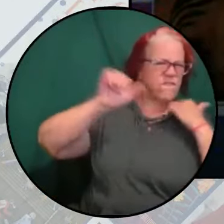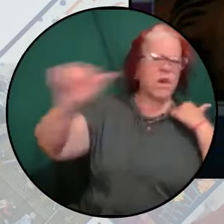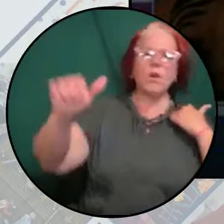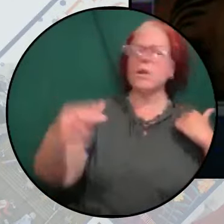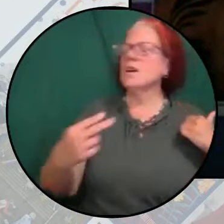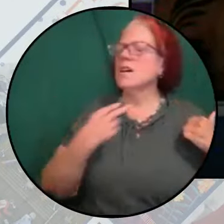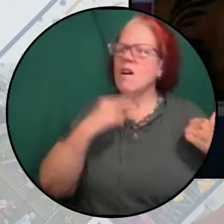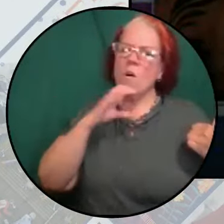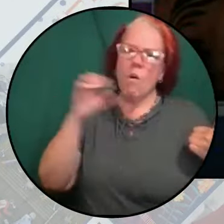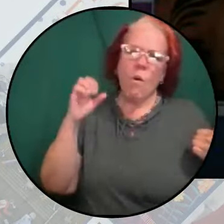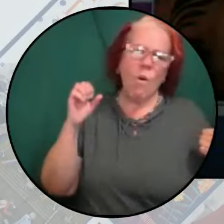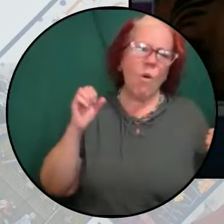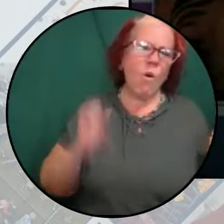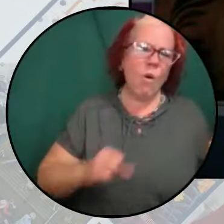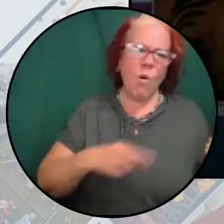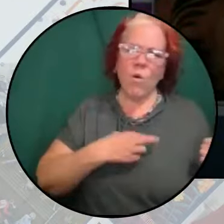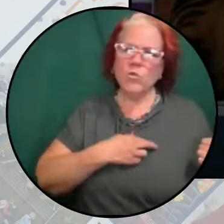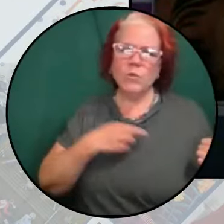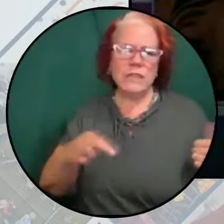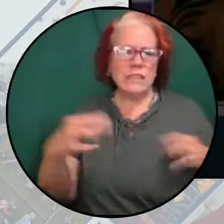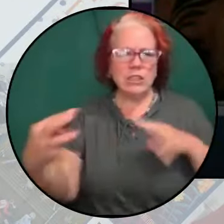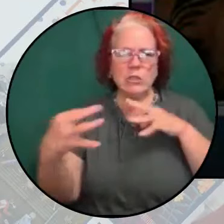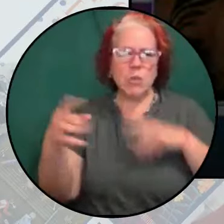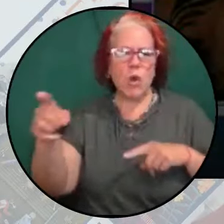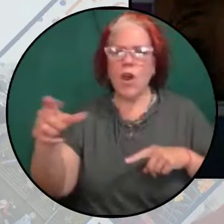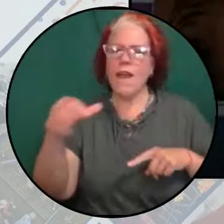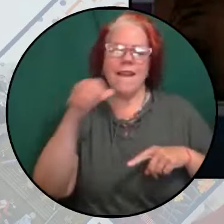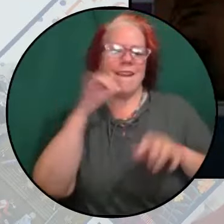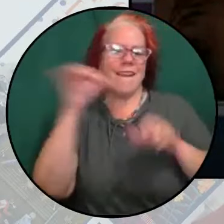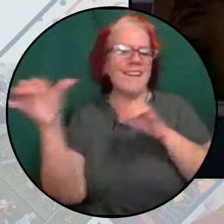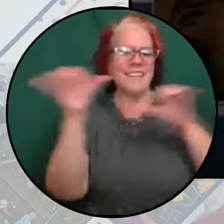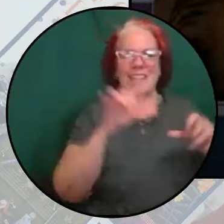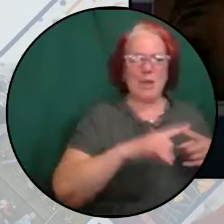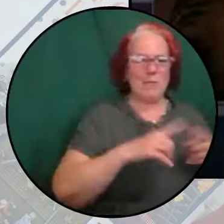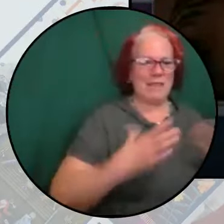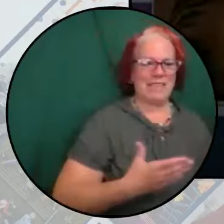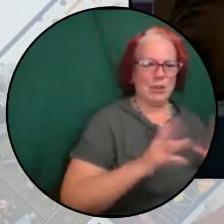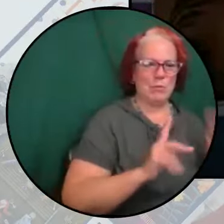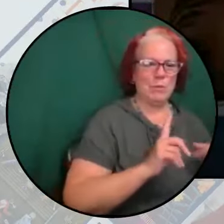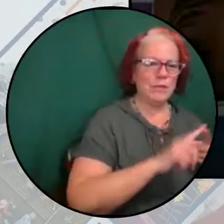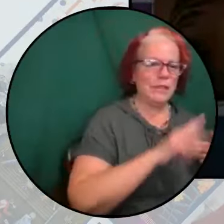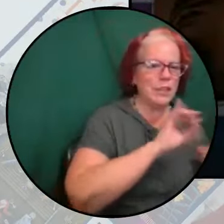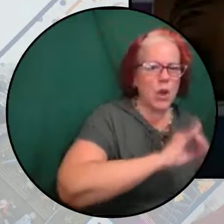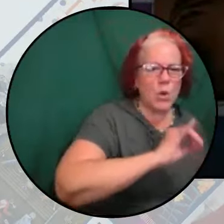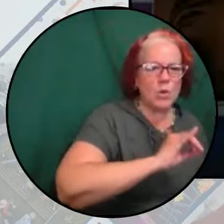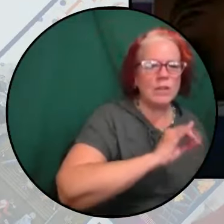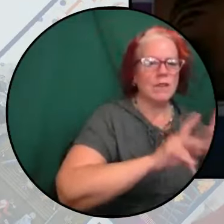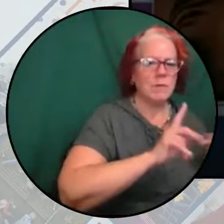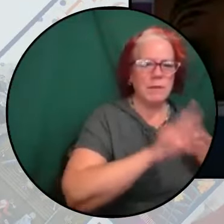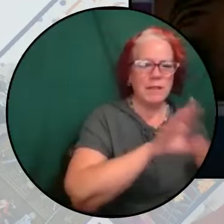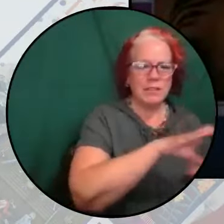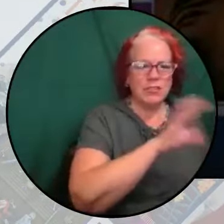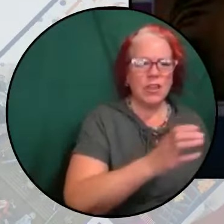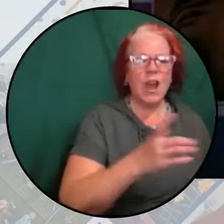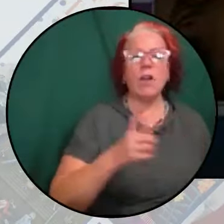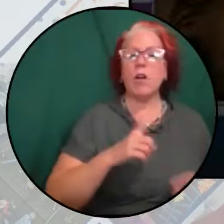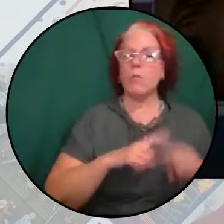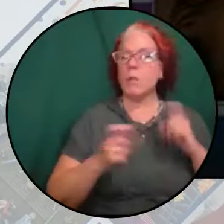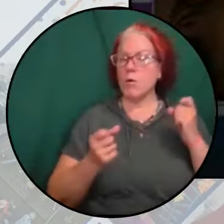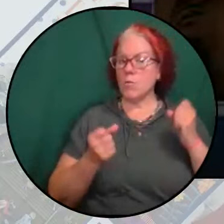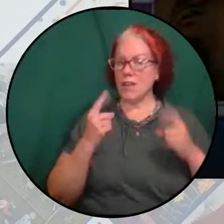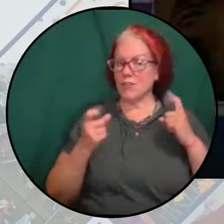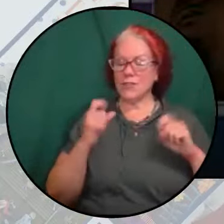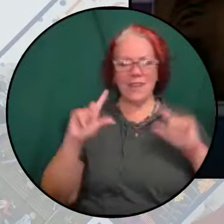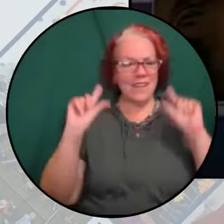people's movements in Oakland or Chicago. We also understood that the empire catapults when our anti